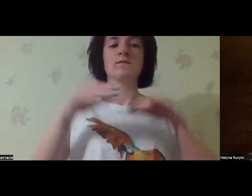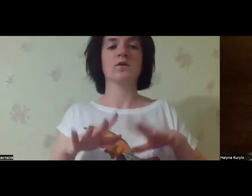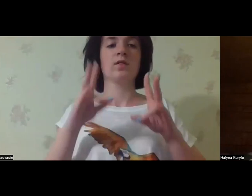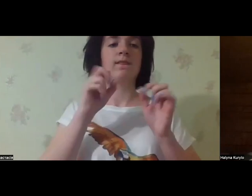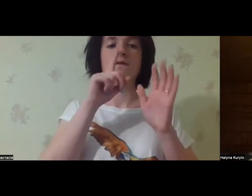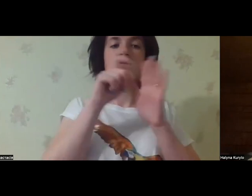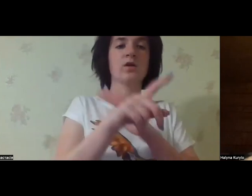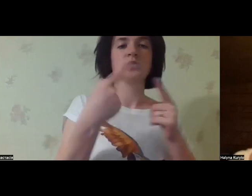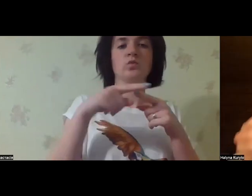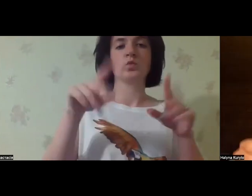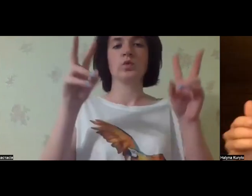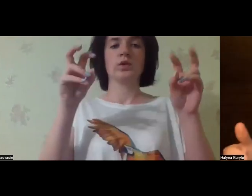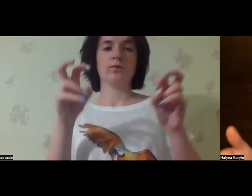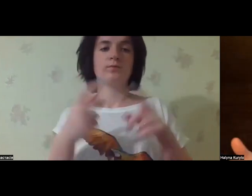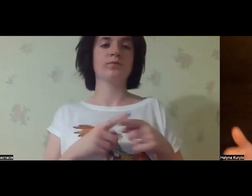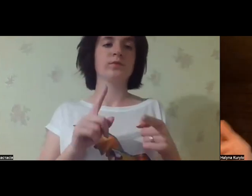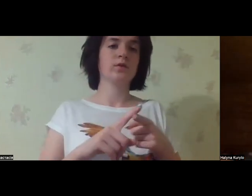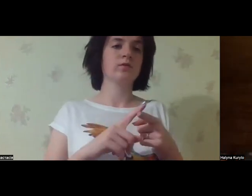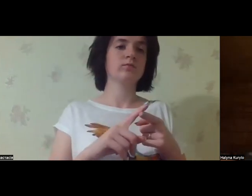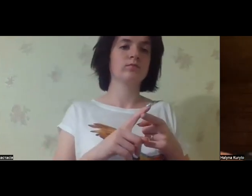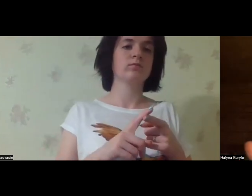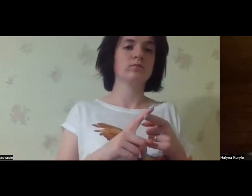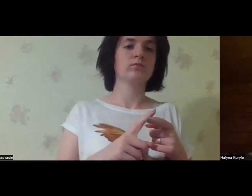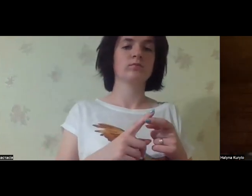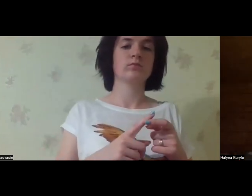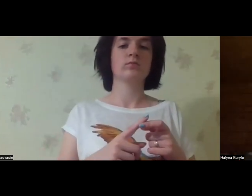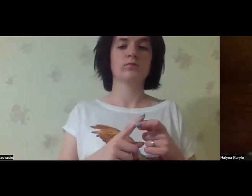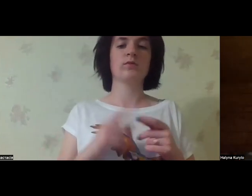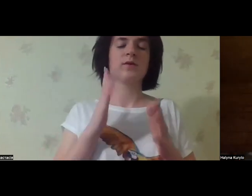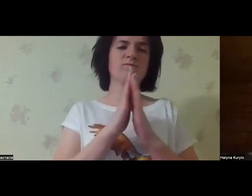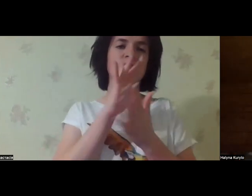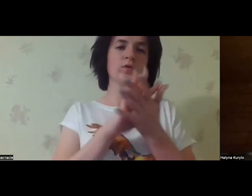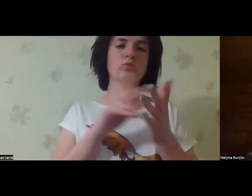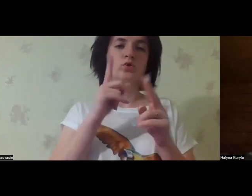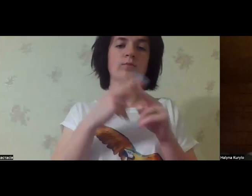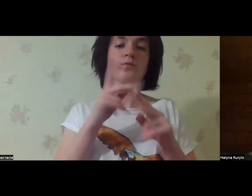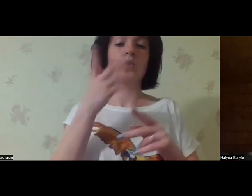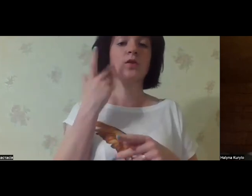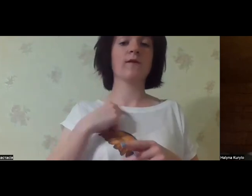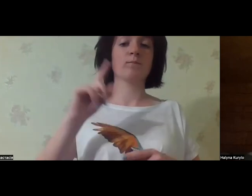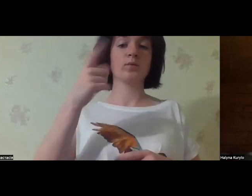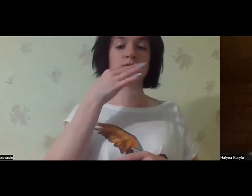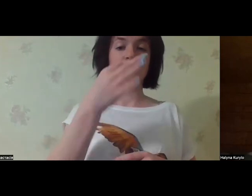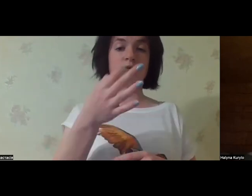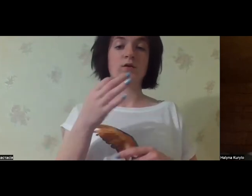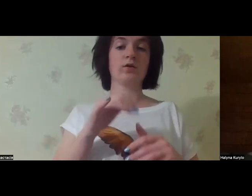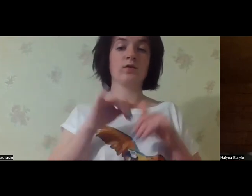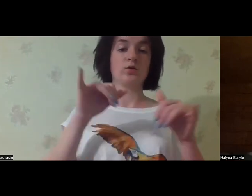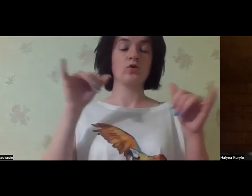this, who decided not to get into that topic. Yes, I sorry to interrupt, but when I first said